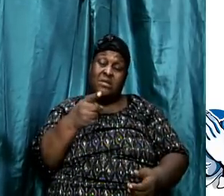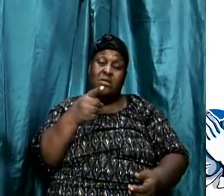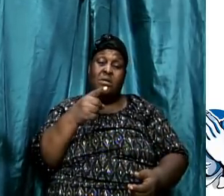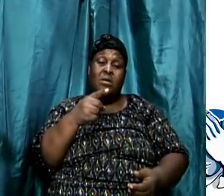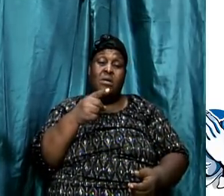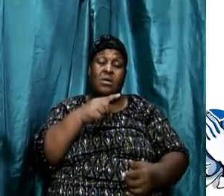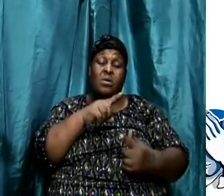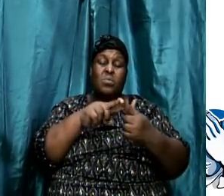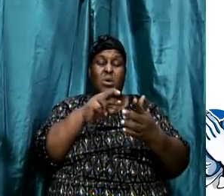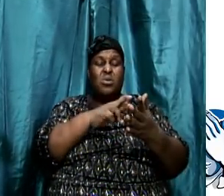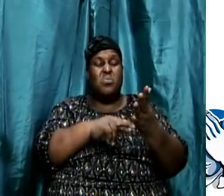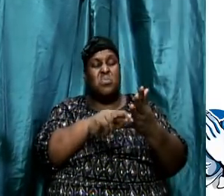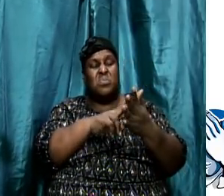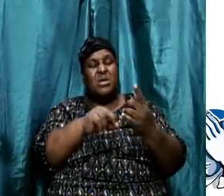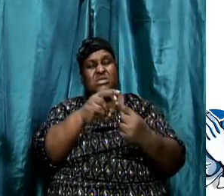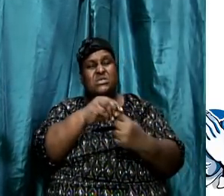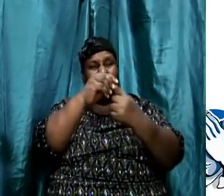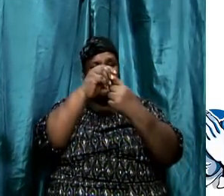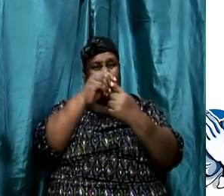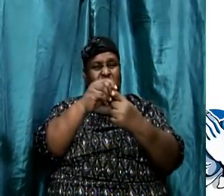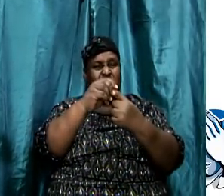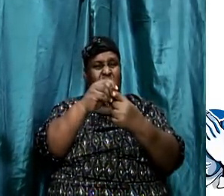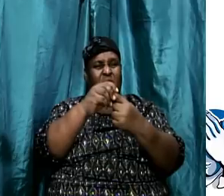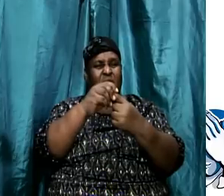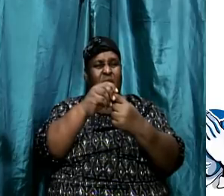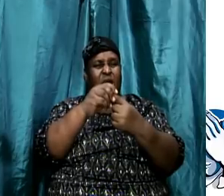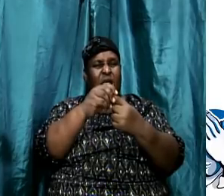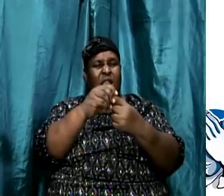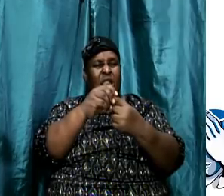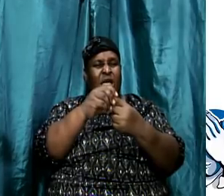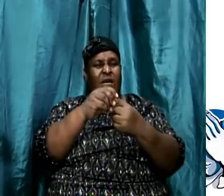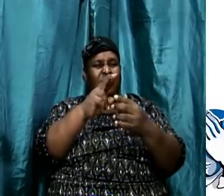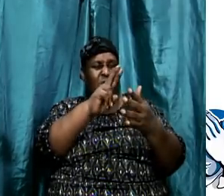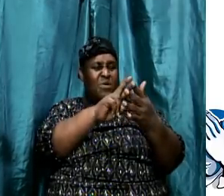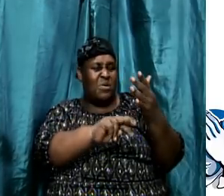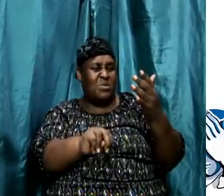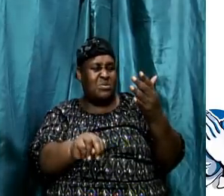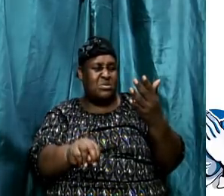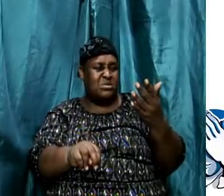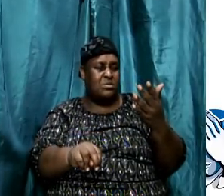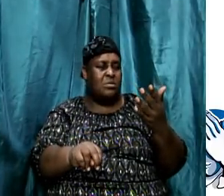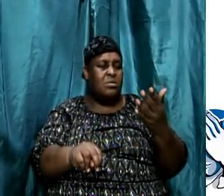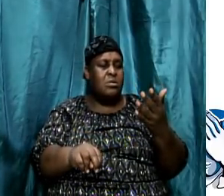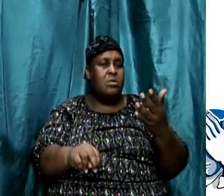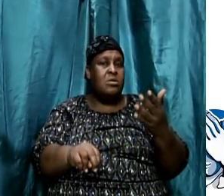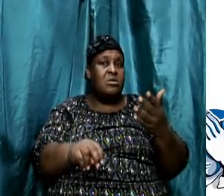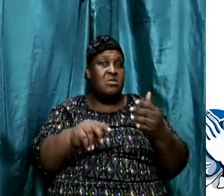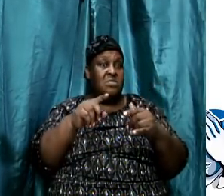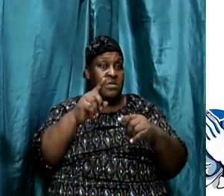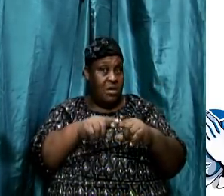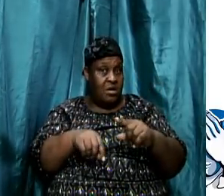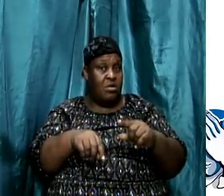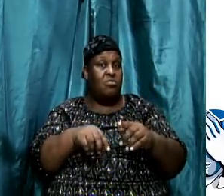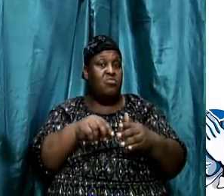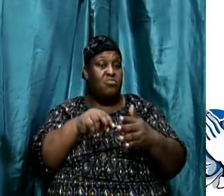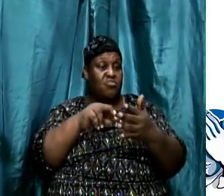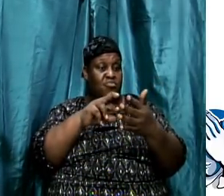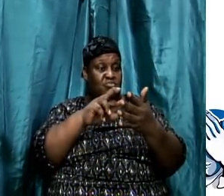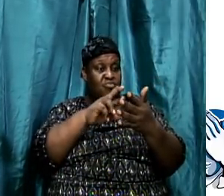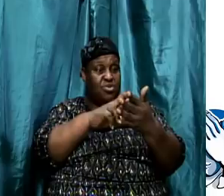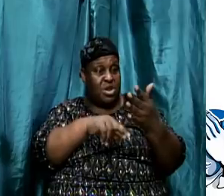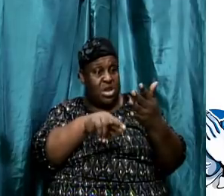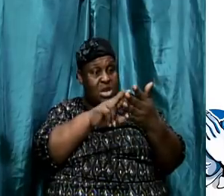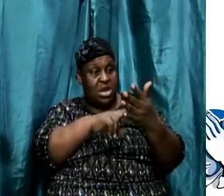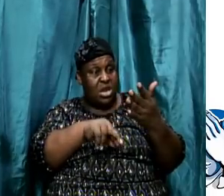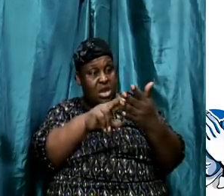you read a particular phrase and it jumps out at you, then read what was above it. Read what was being said above